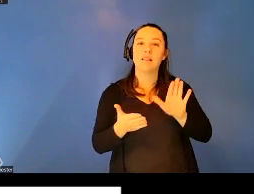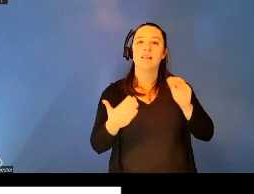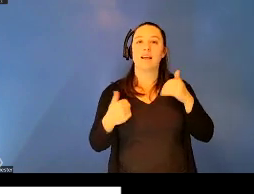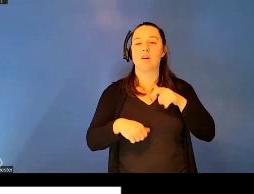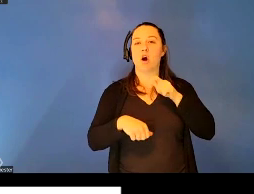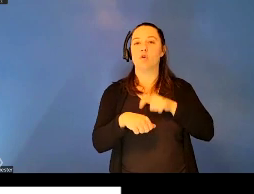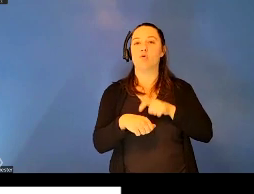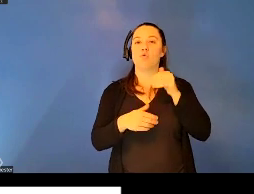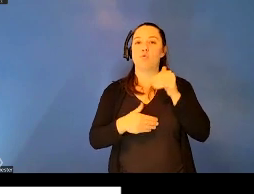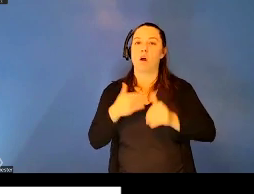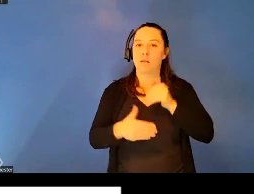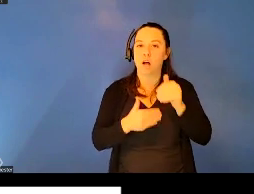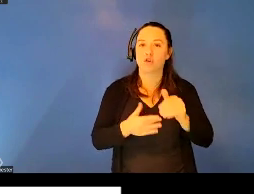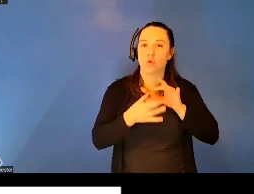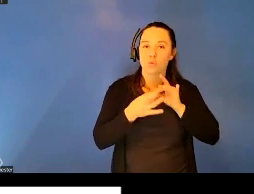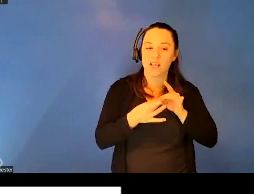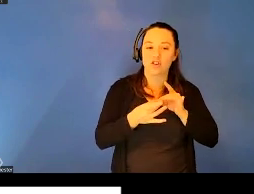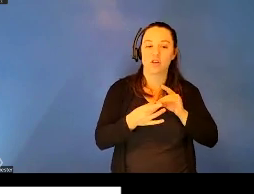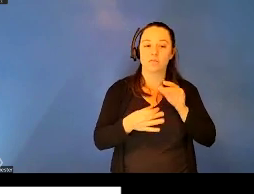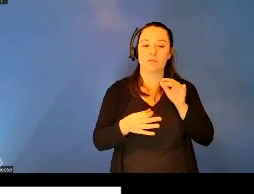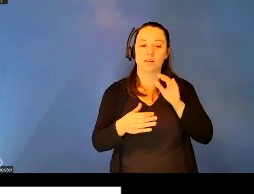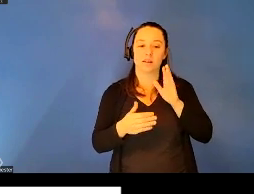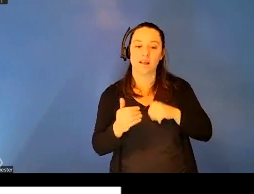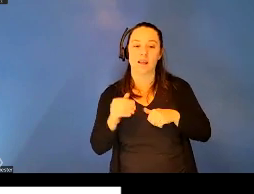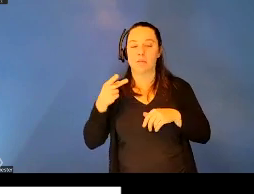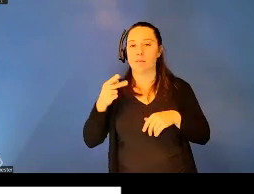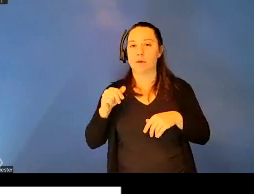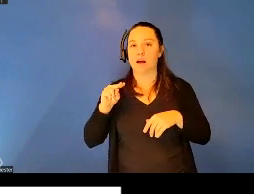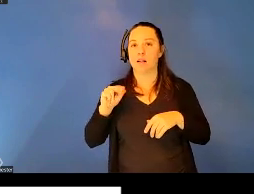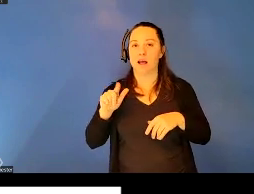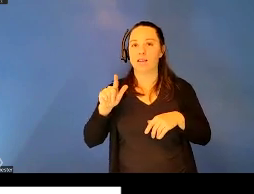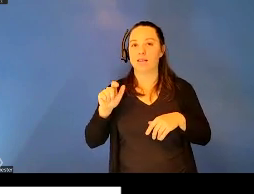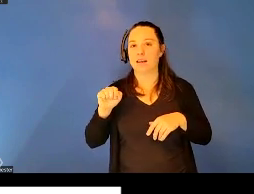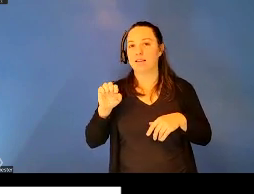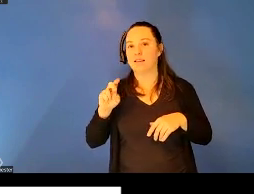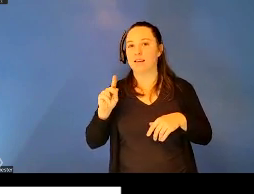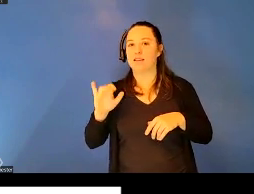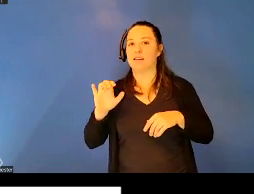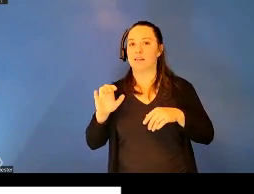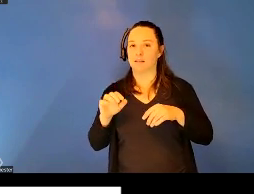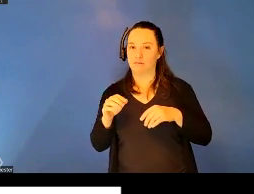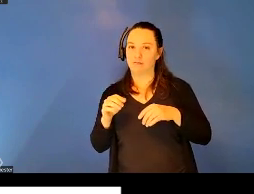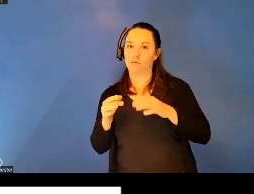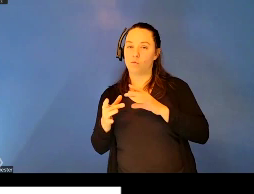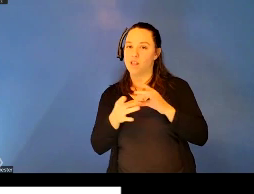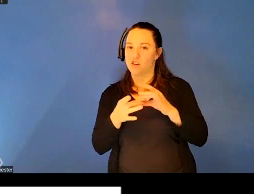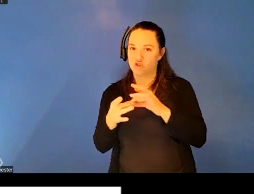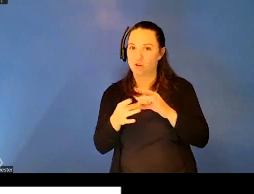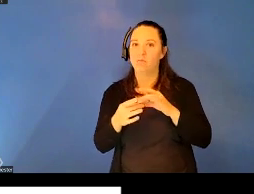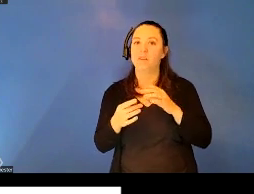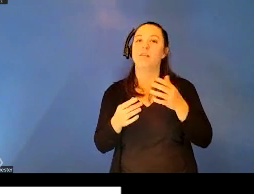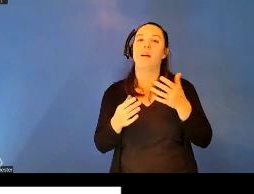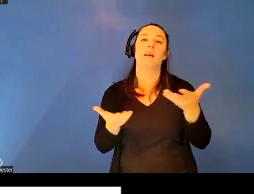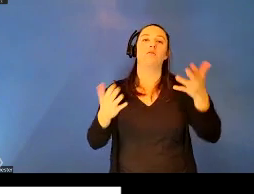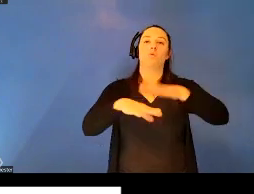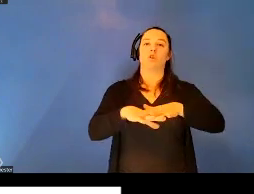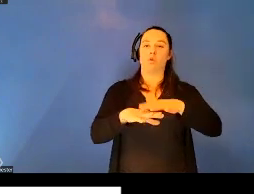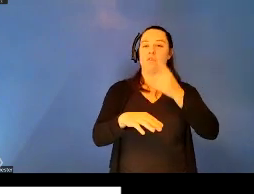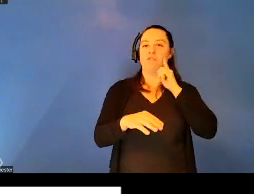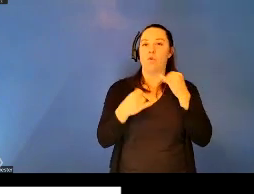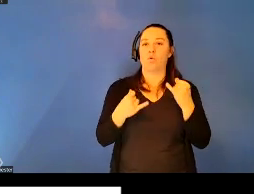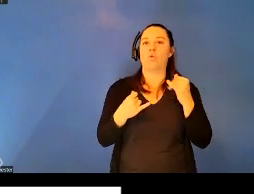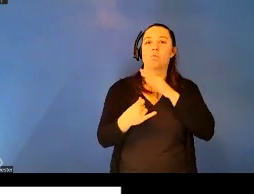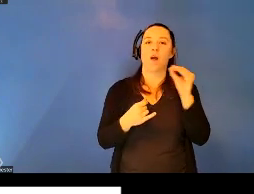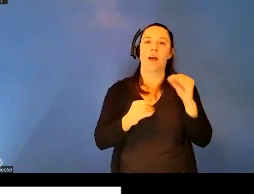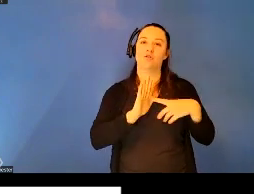times than a palimpsestic one, modified or written over to make way for the new while showing the obvious traces of what was there before.